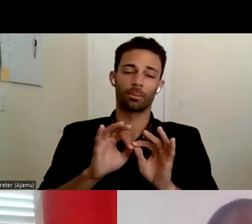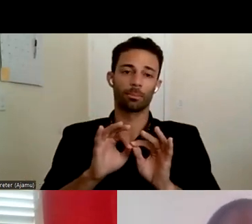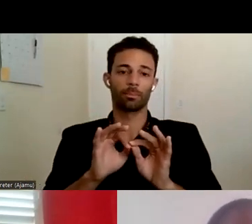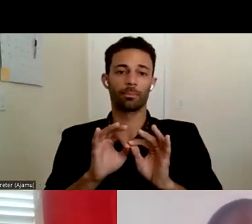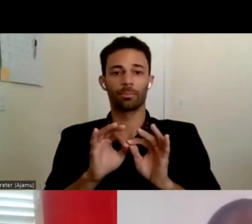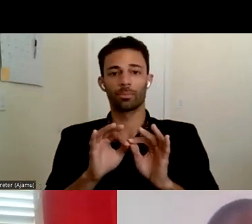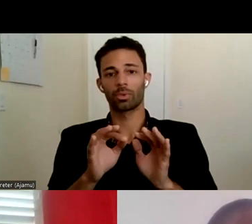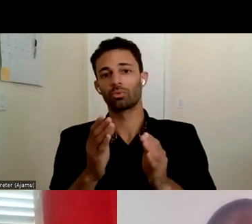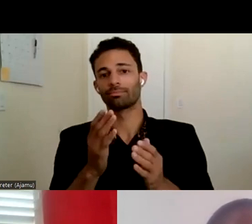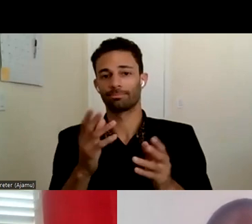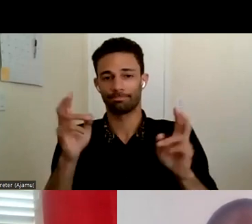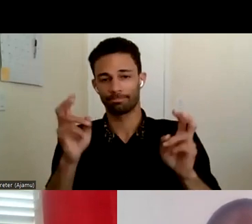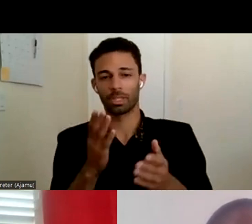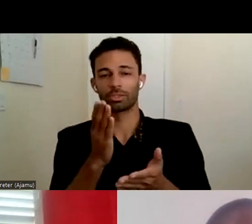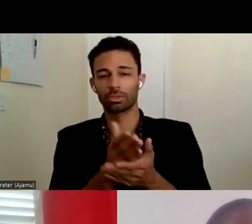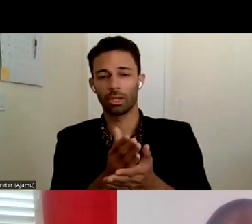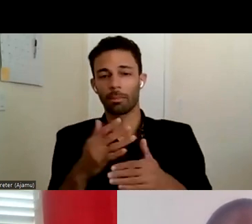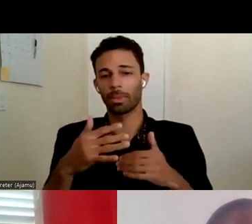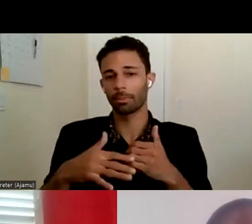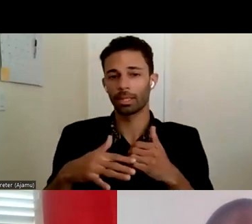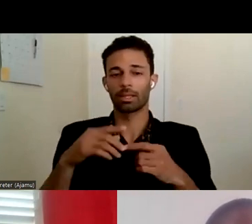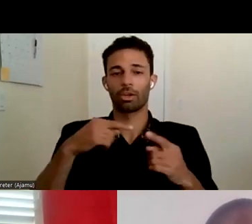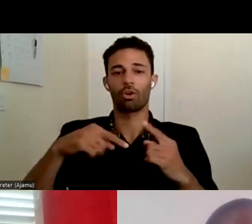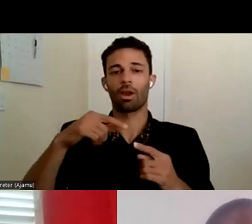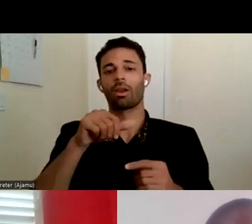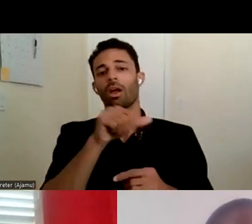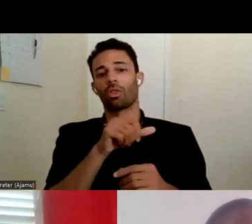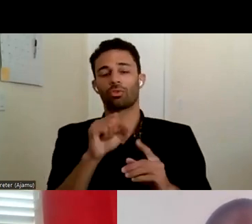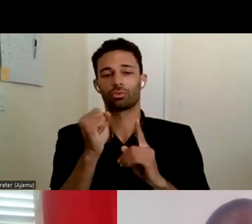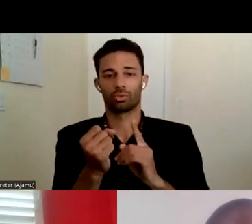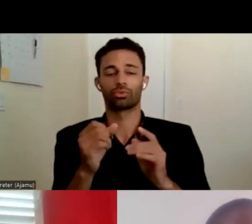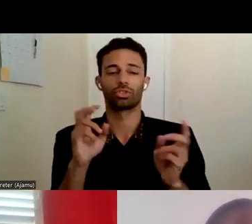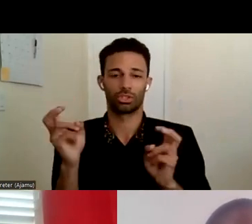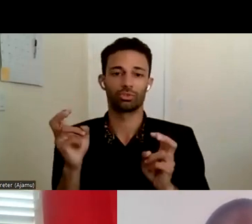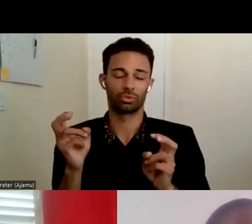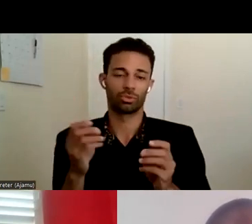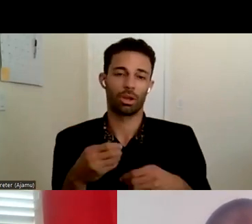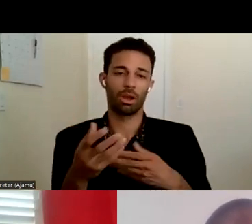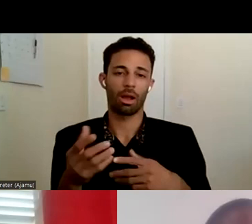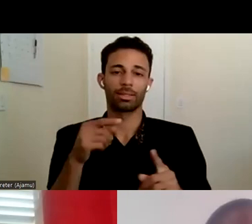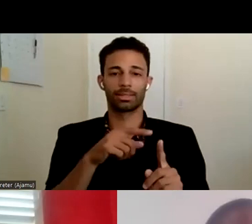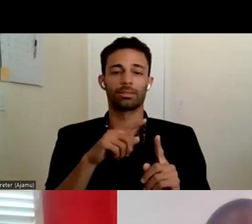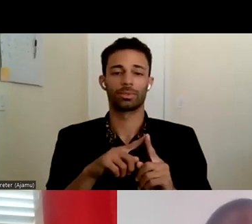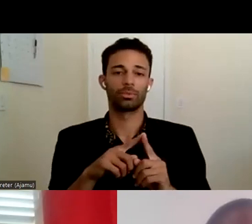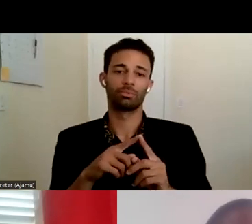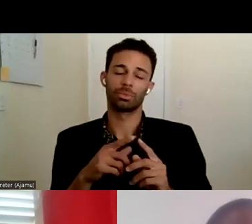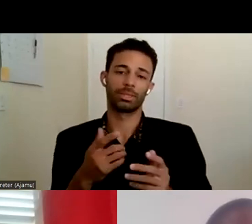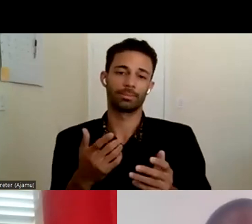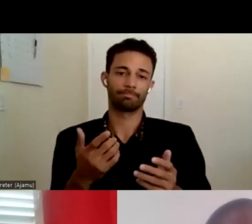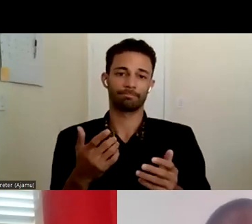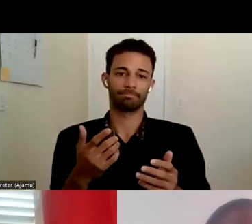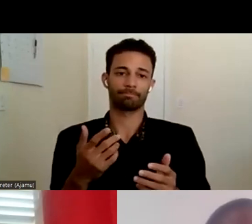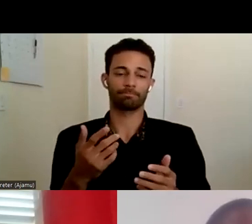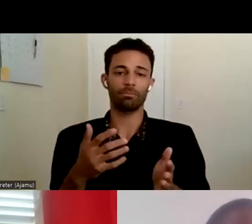stop the bleeding around the other social issues that are causing him to perhaps be susceptible to financial abuse by this foreign contact.